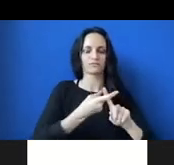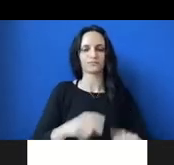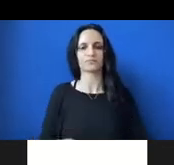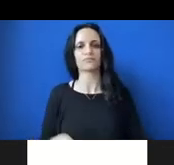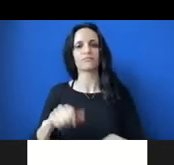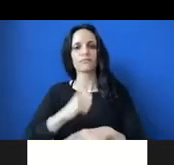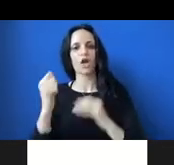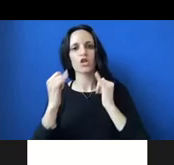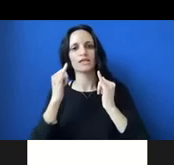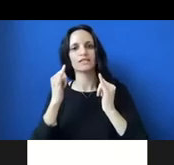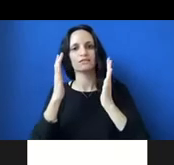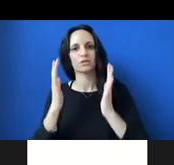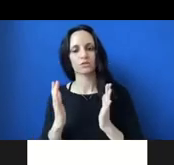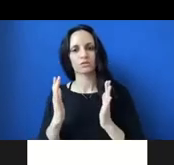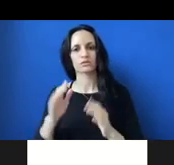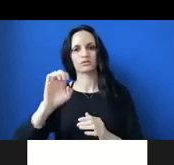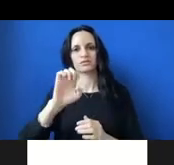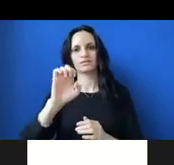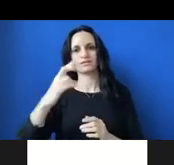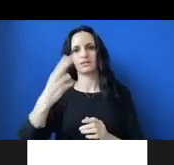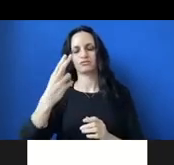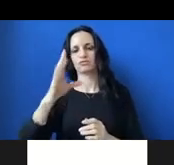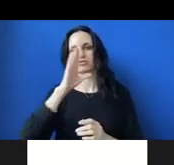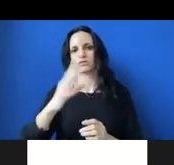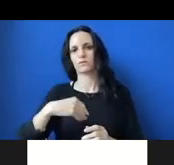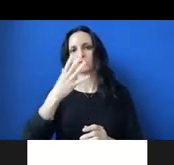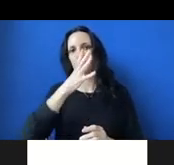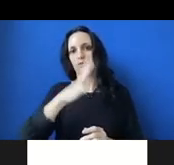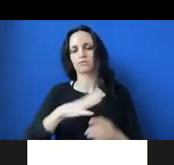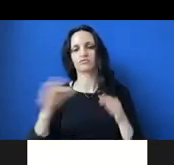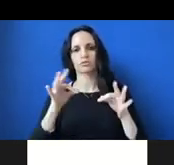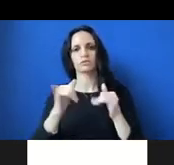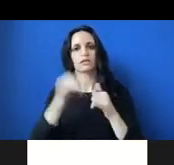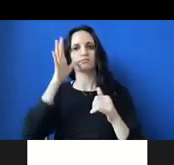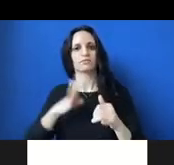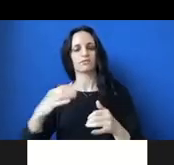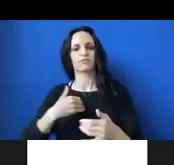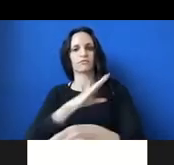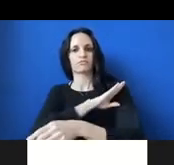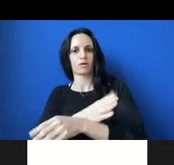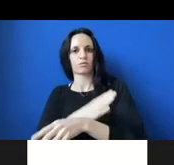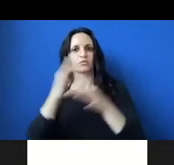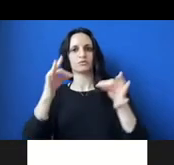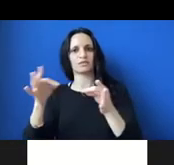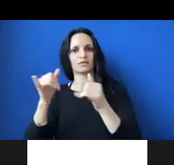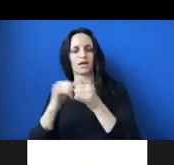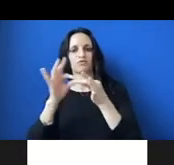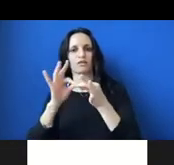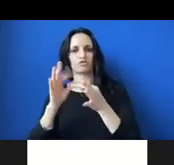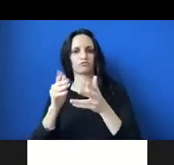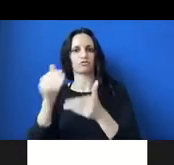interviewee, EH, who is a straight white woman, described how men have the power in deciding how a relationship progresses,